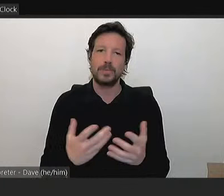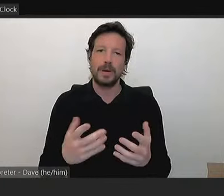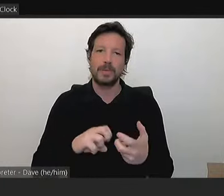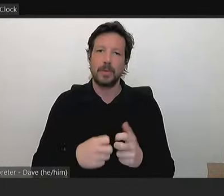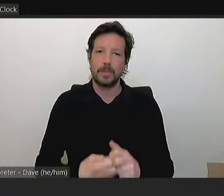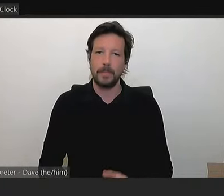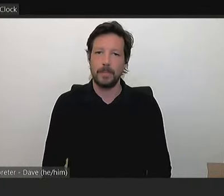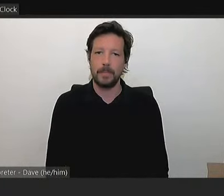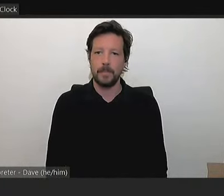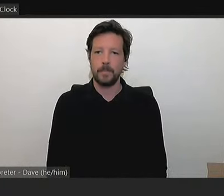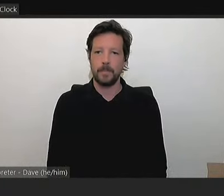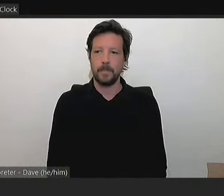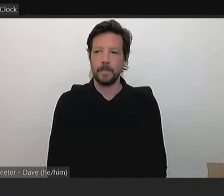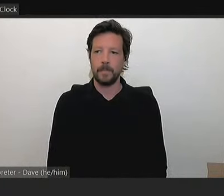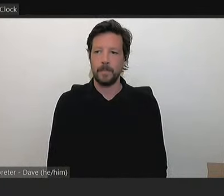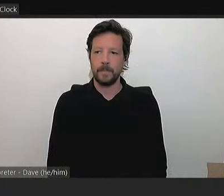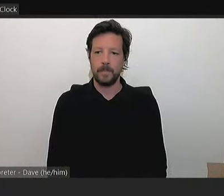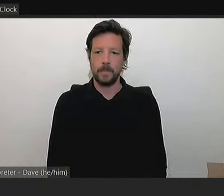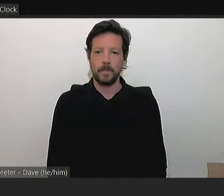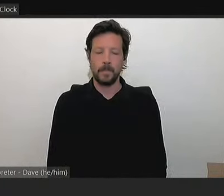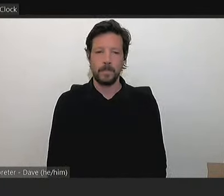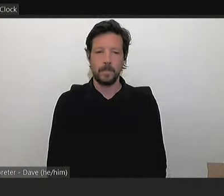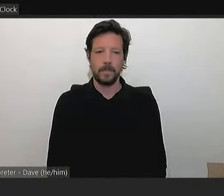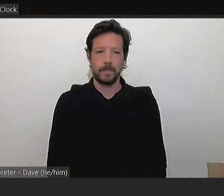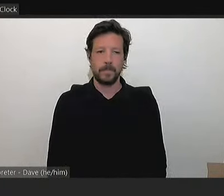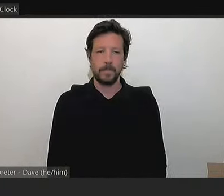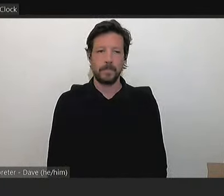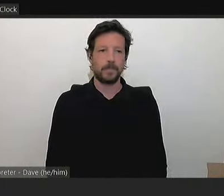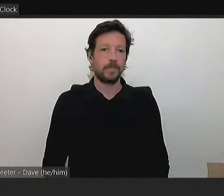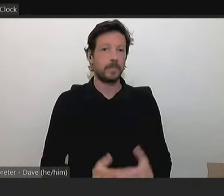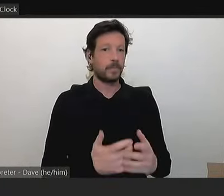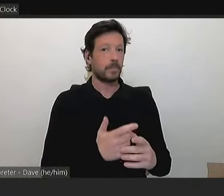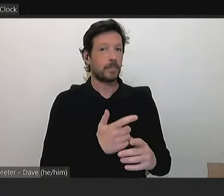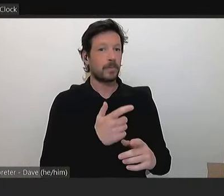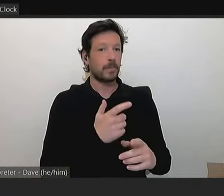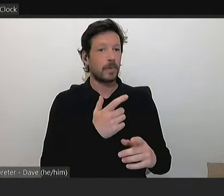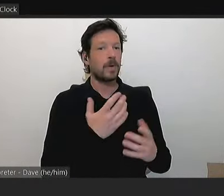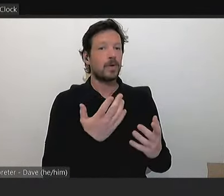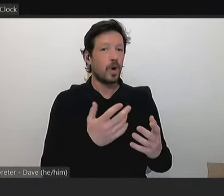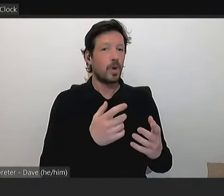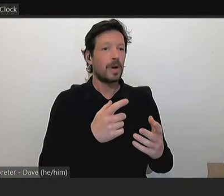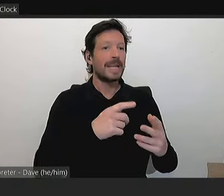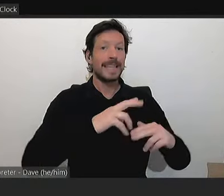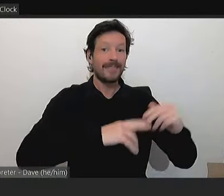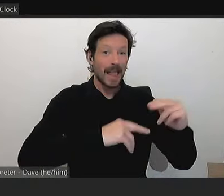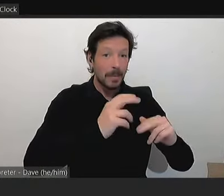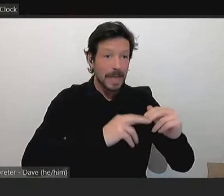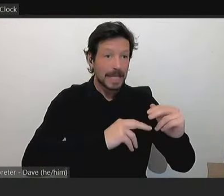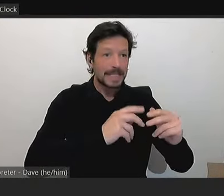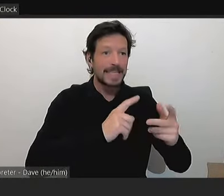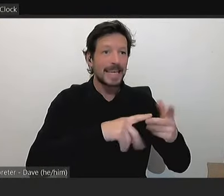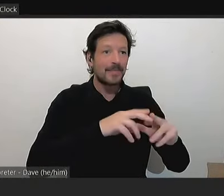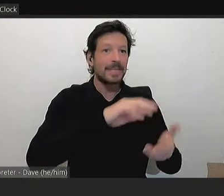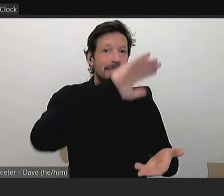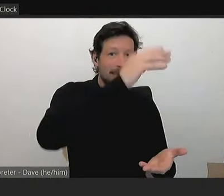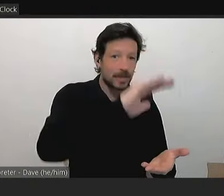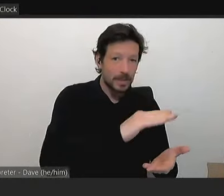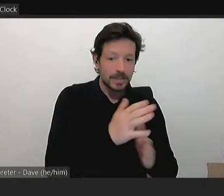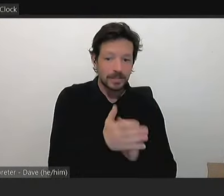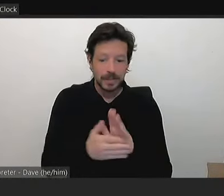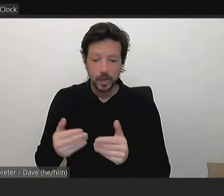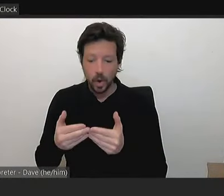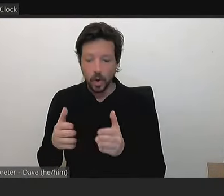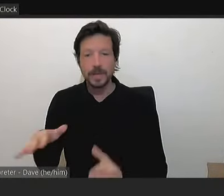In reference to development, if that decreases, then we won't be getting as much also in the open space levy,